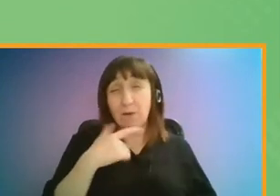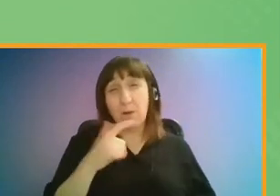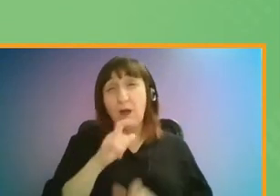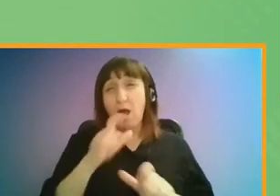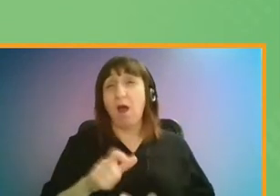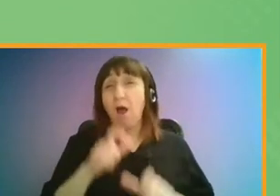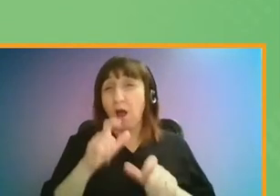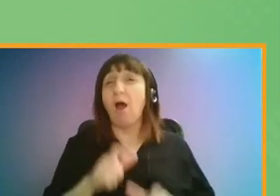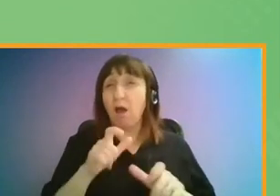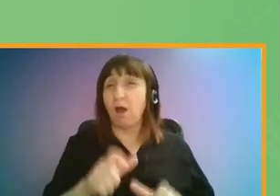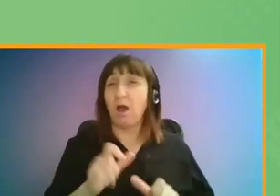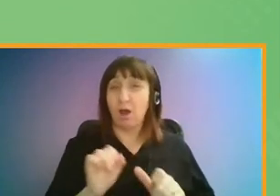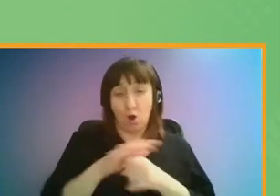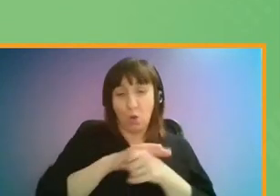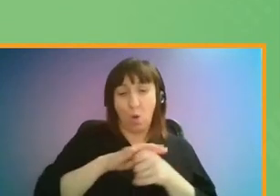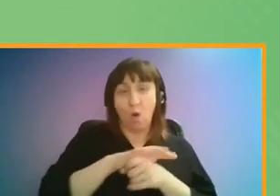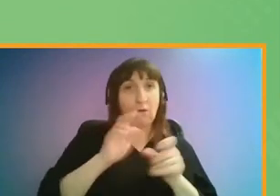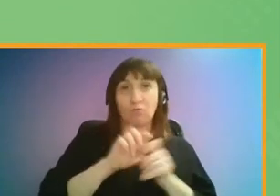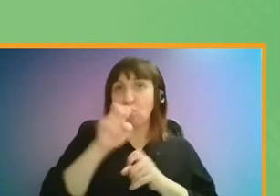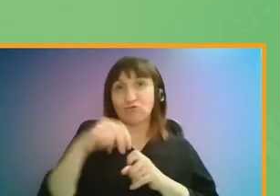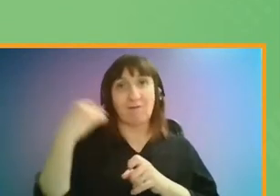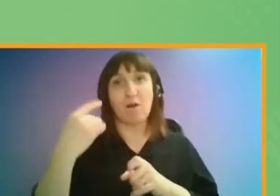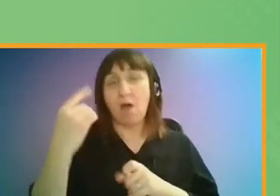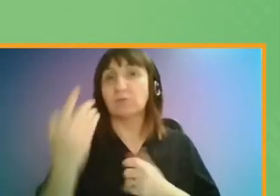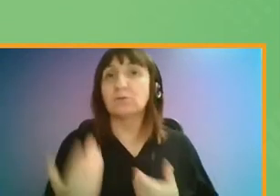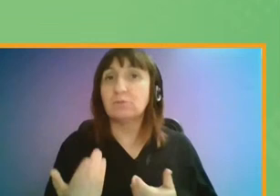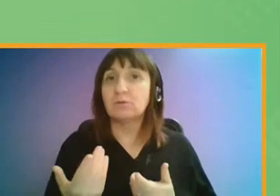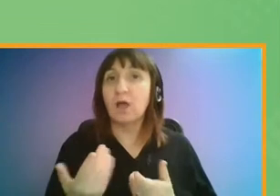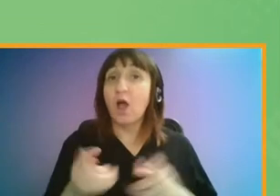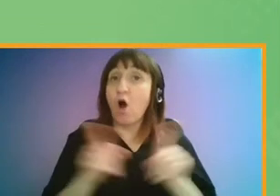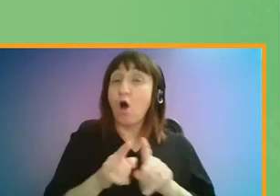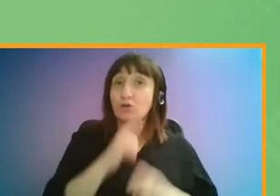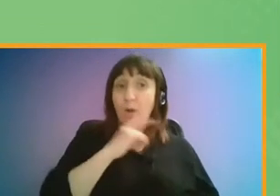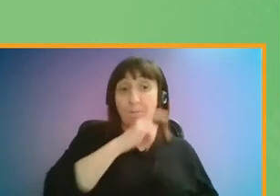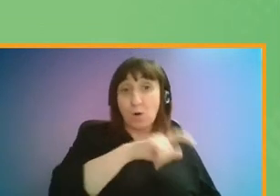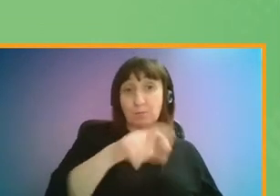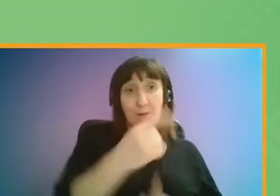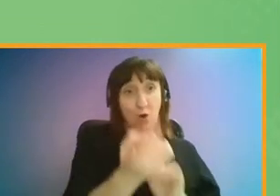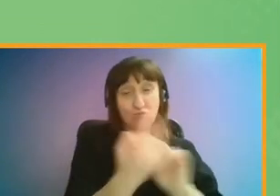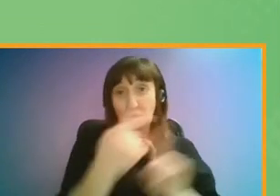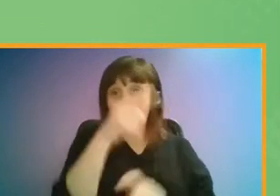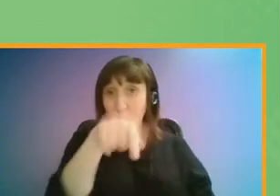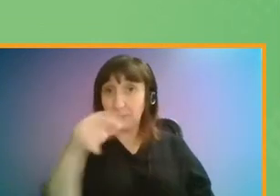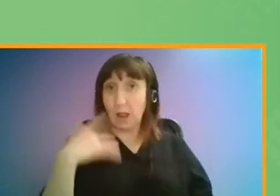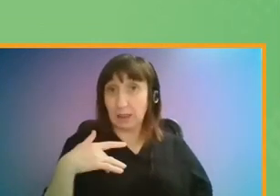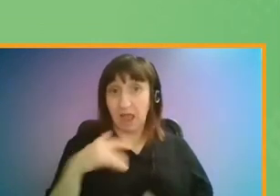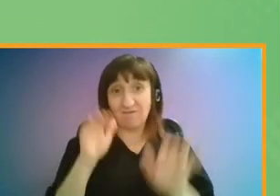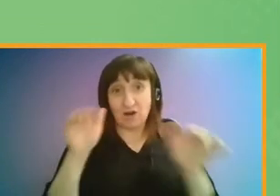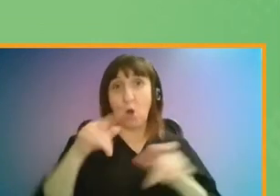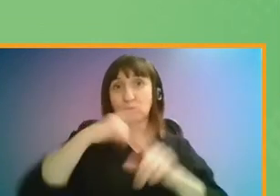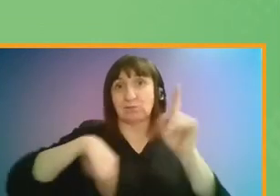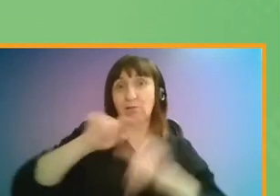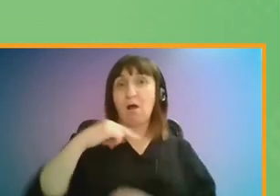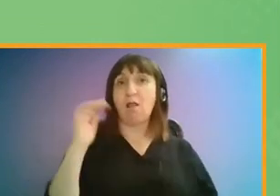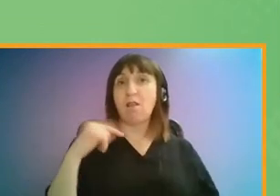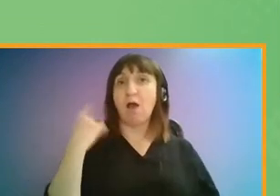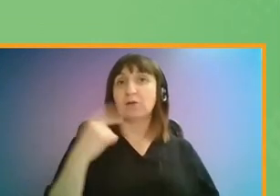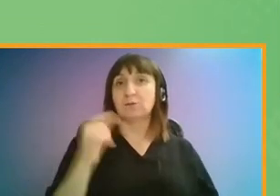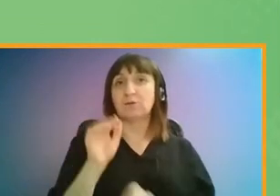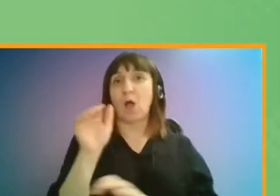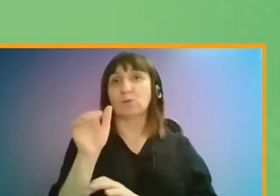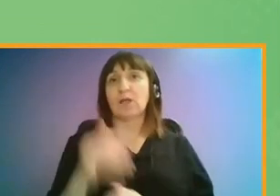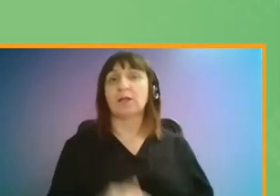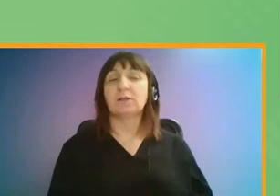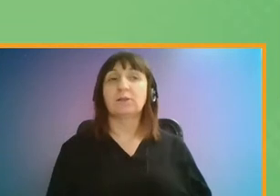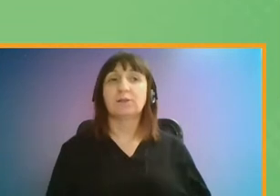great amount of time in their local area. It may also reflect that the majority of responses came from those who live in outer London. A